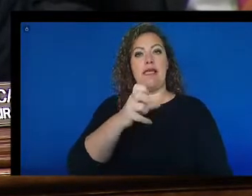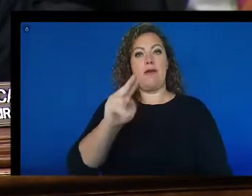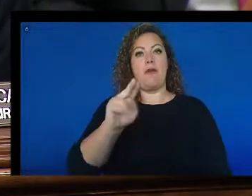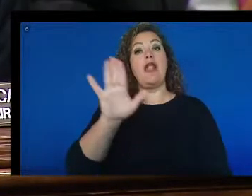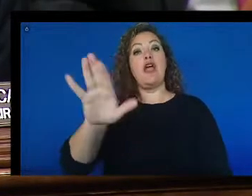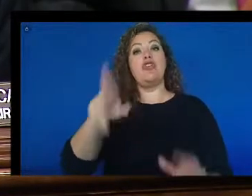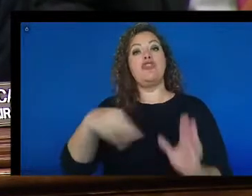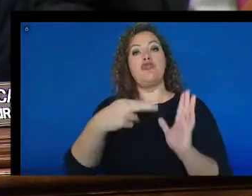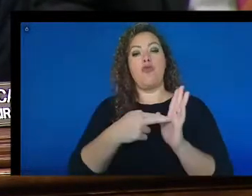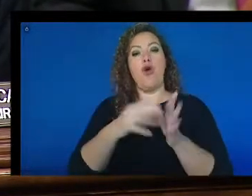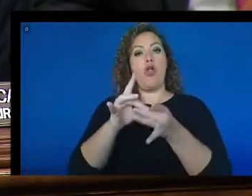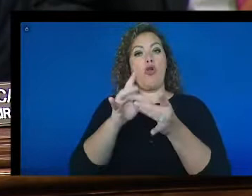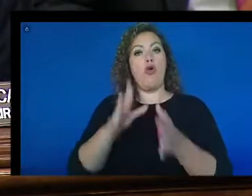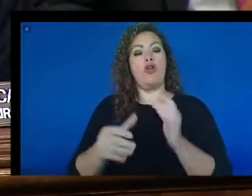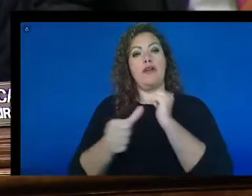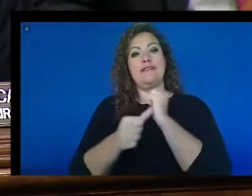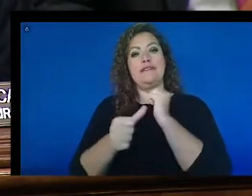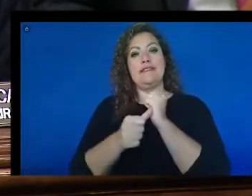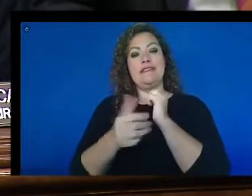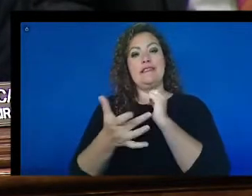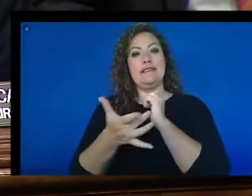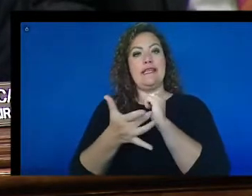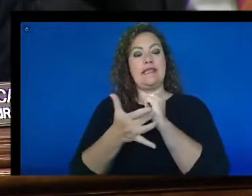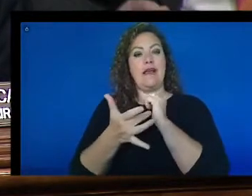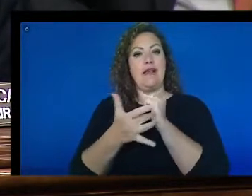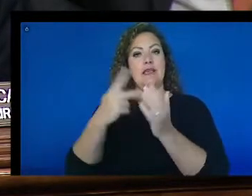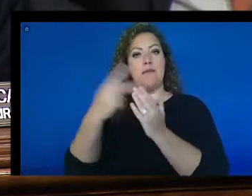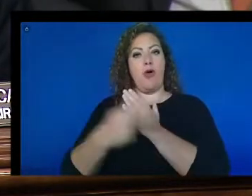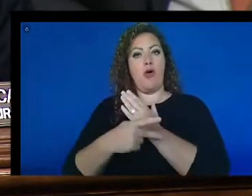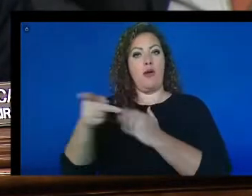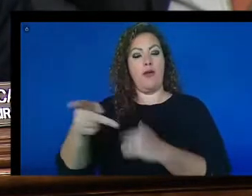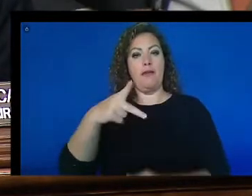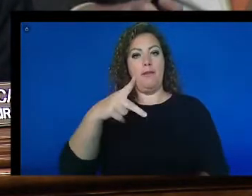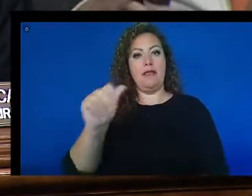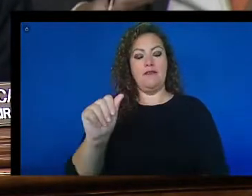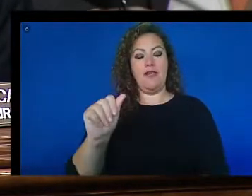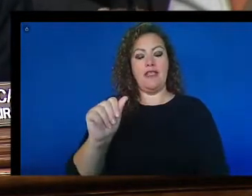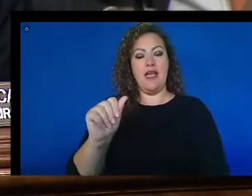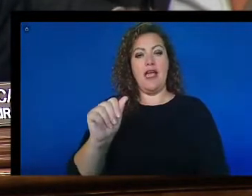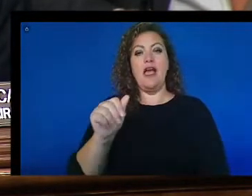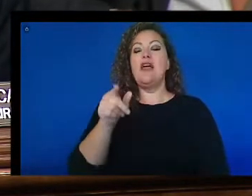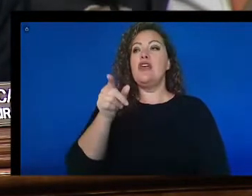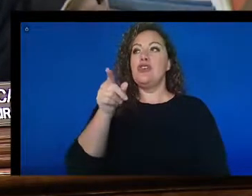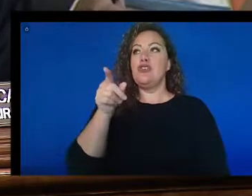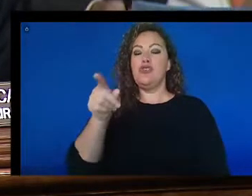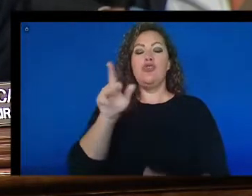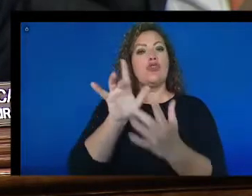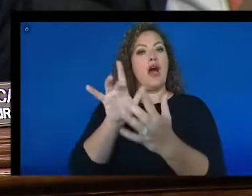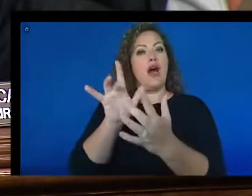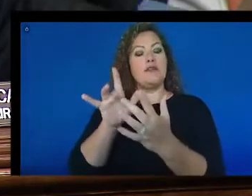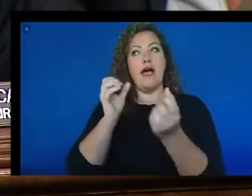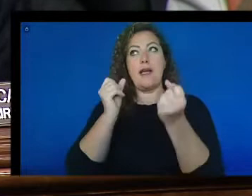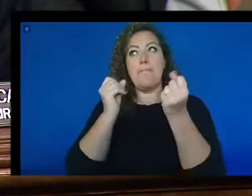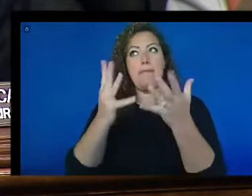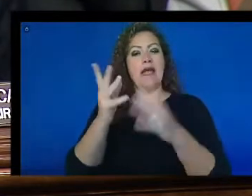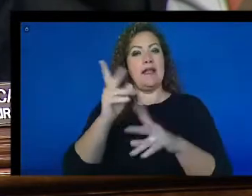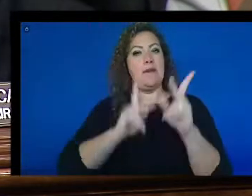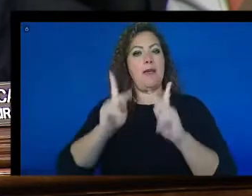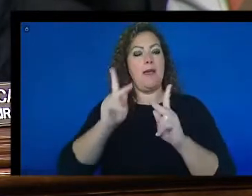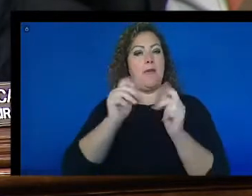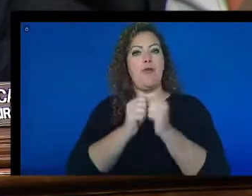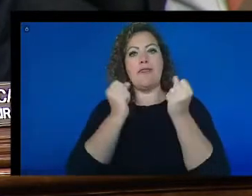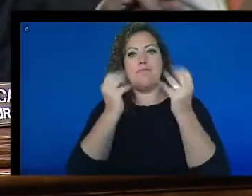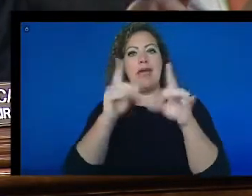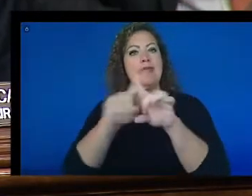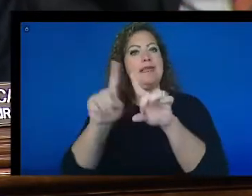assistive technology program in Pennsylvania. You come in contact with many people with many different